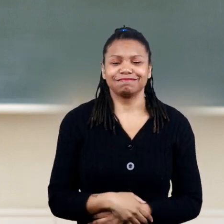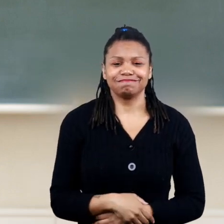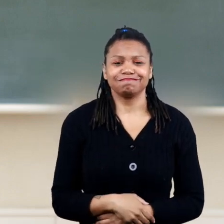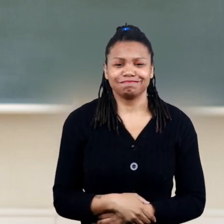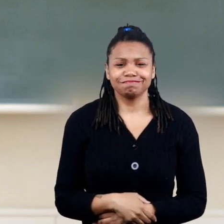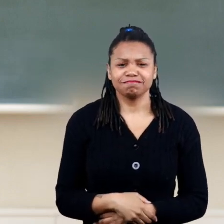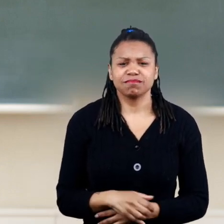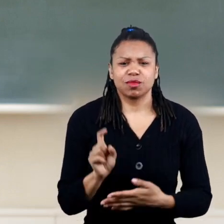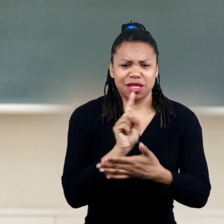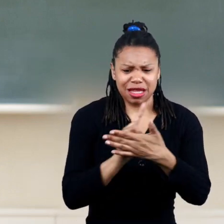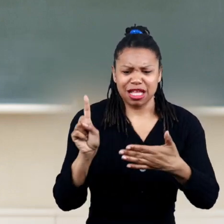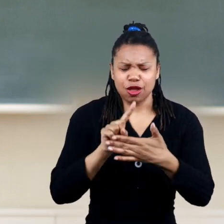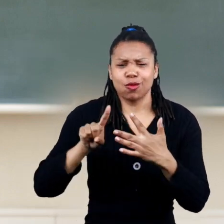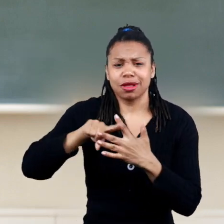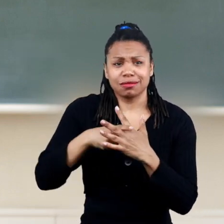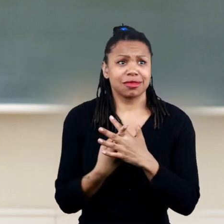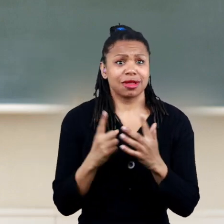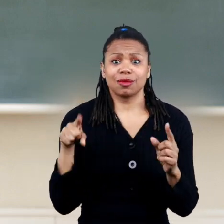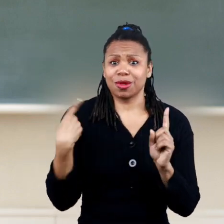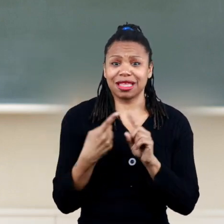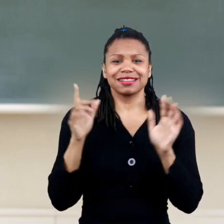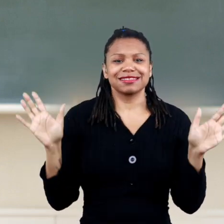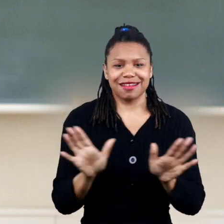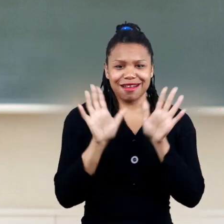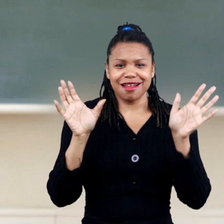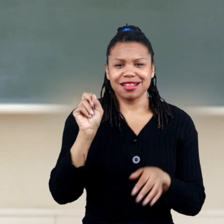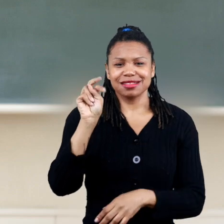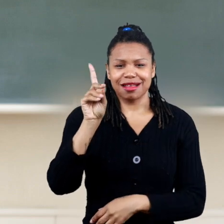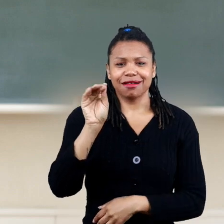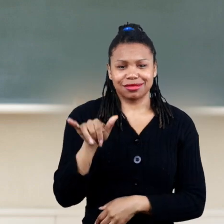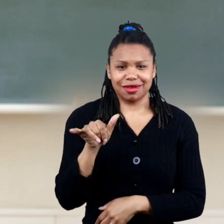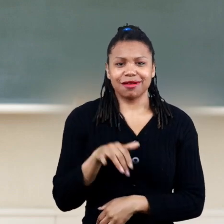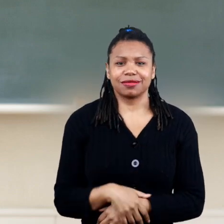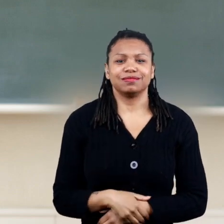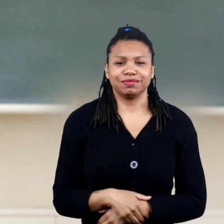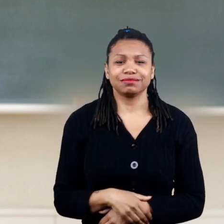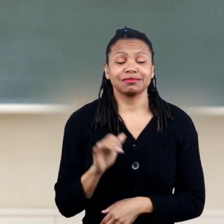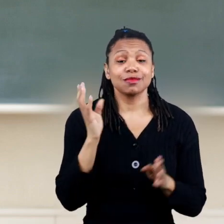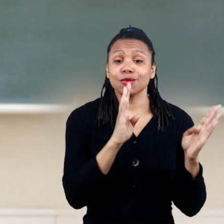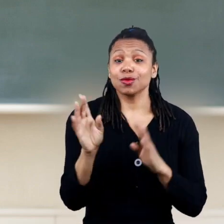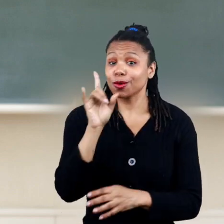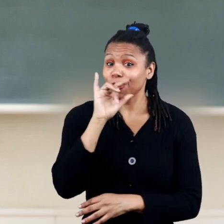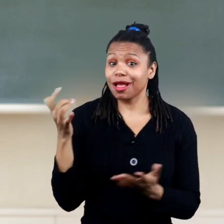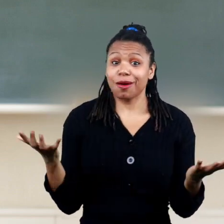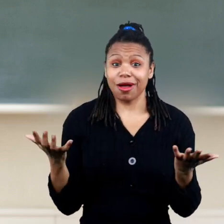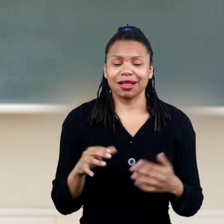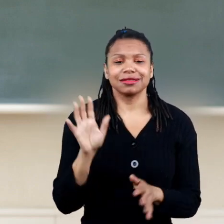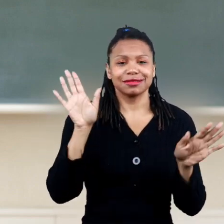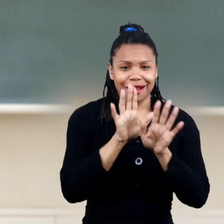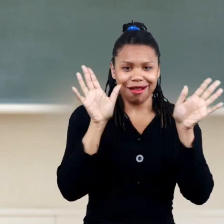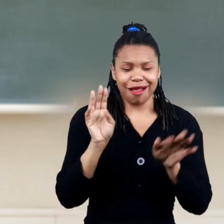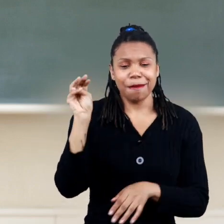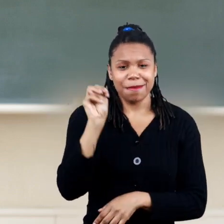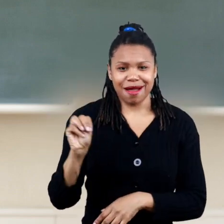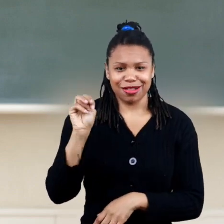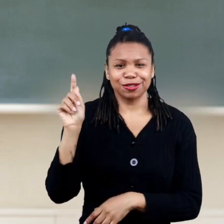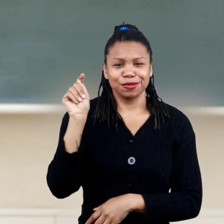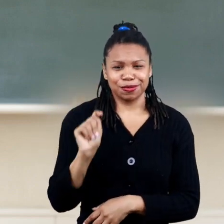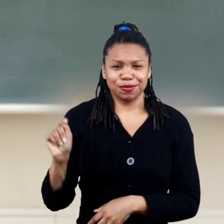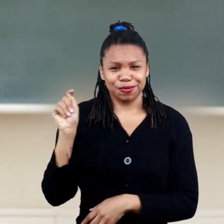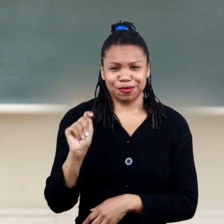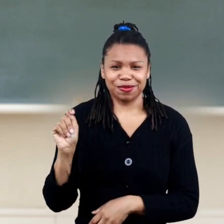each week begins with the same day sunday here are the days of the week in order sunday